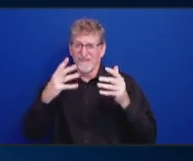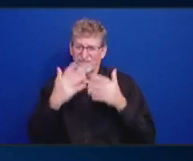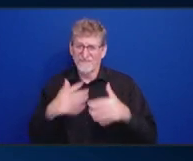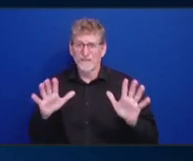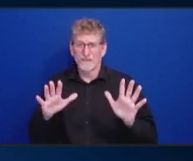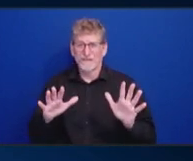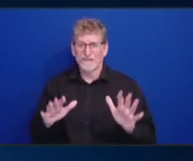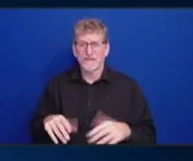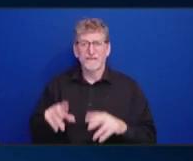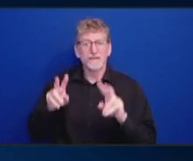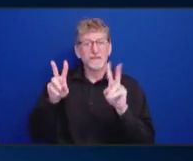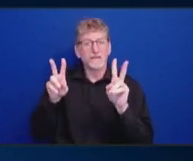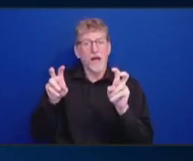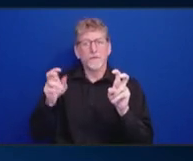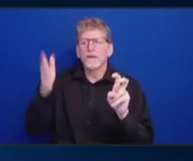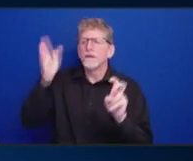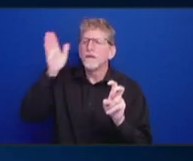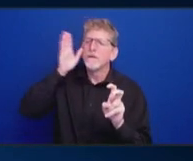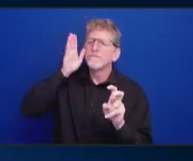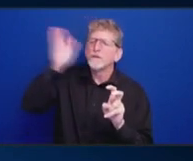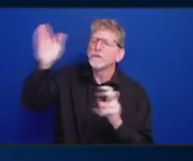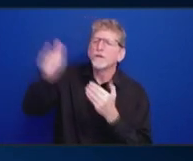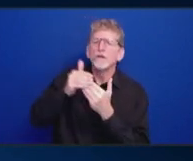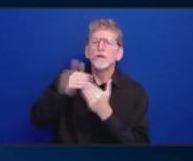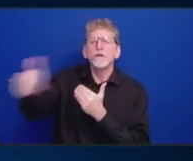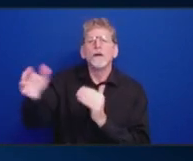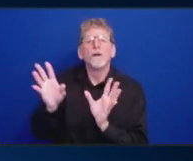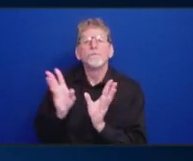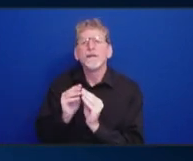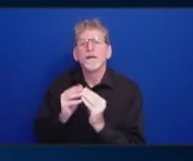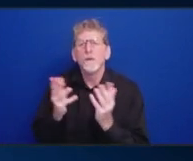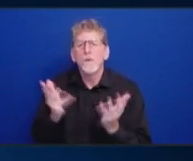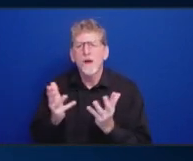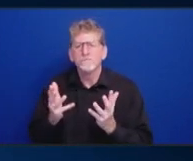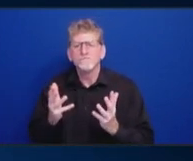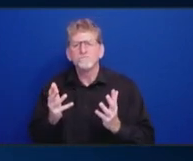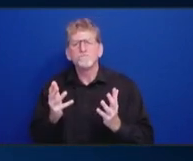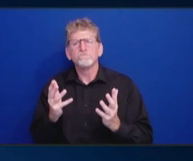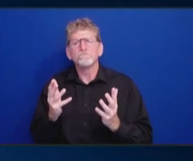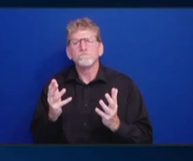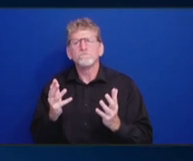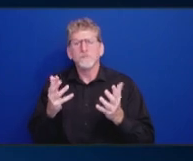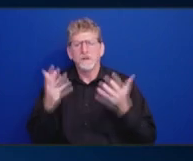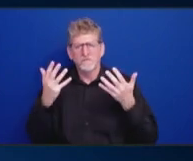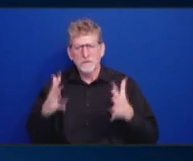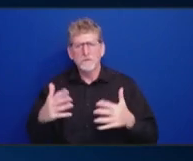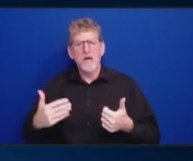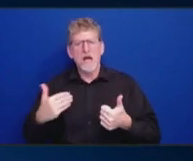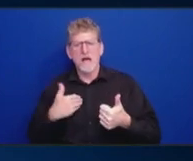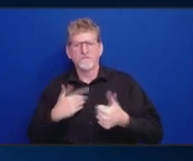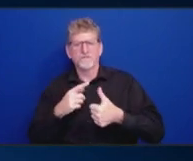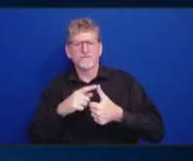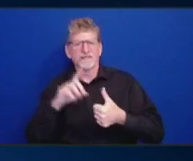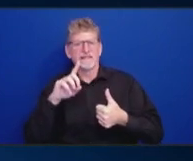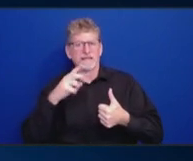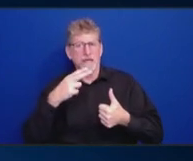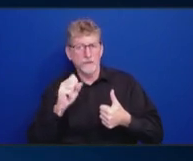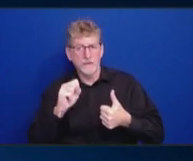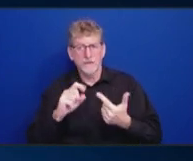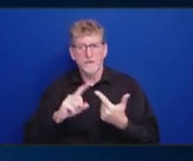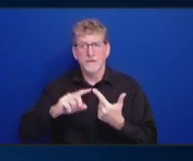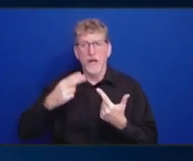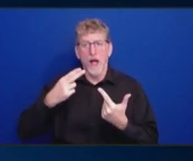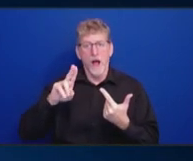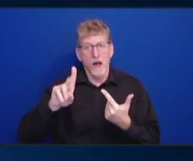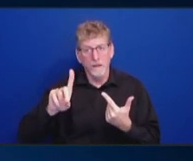talk through? I did hear, let me tell you what I do have. We would like to have DHS, HUD, EPA come in